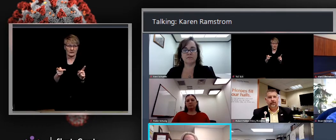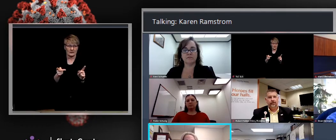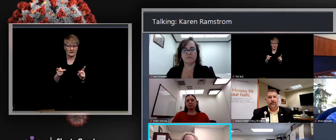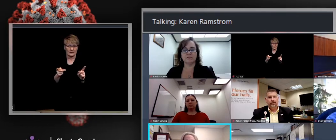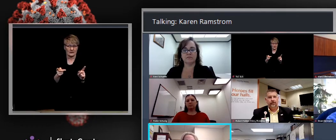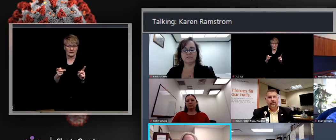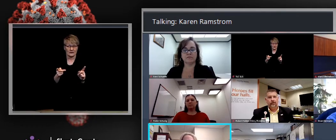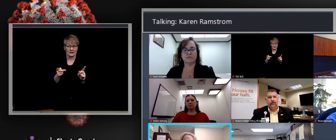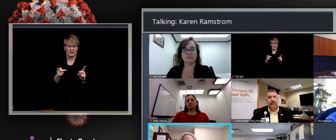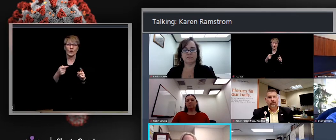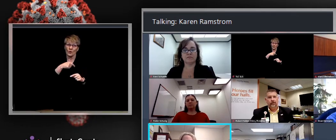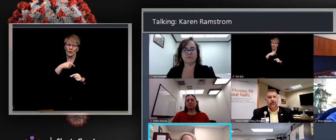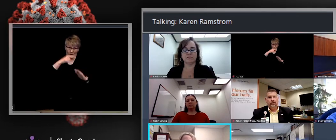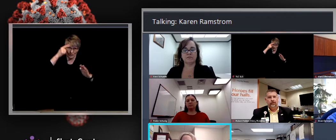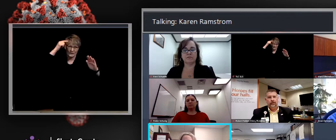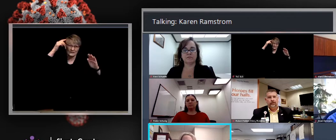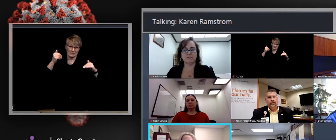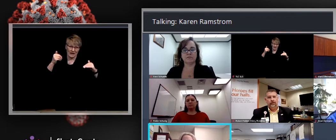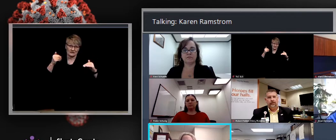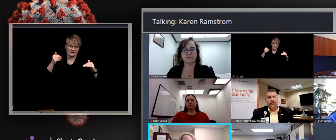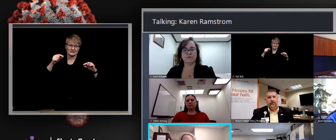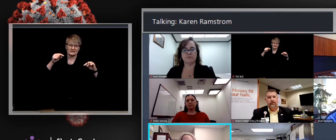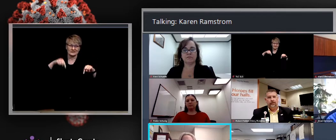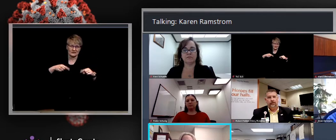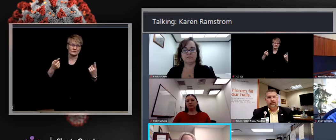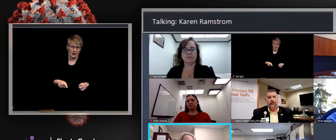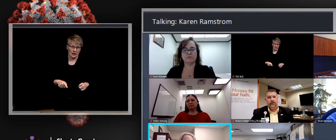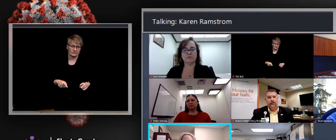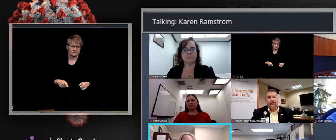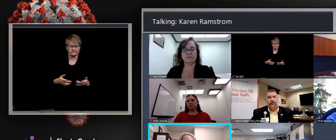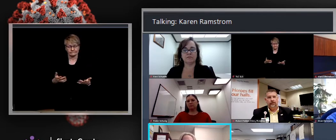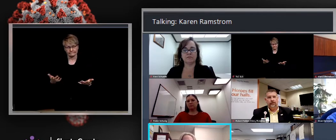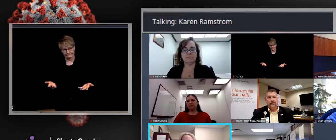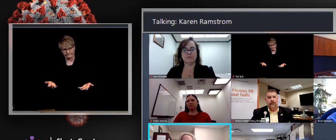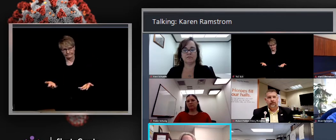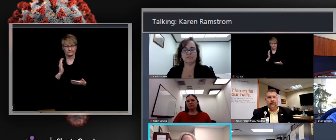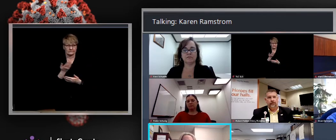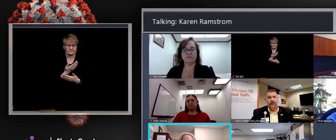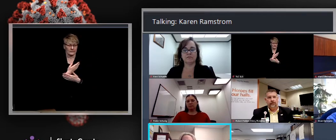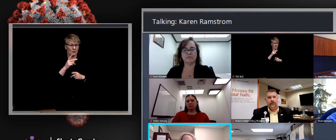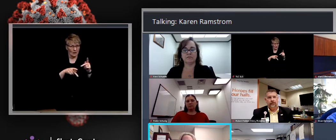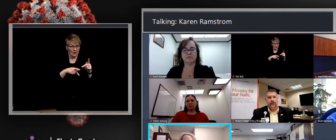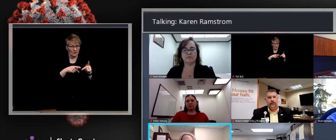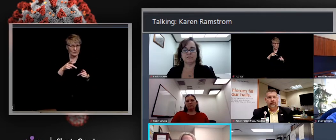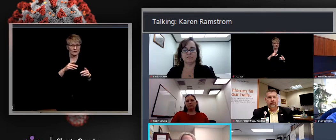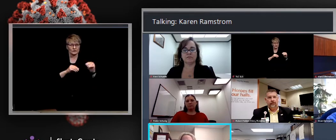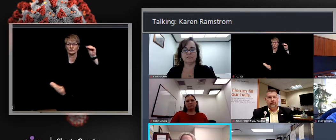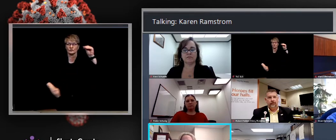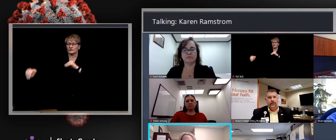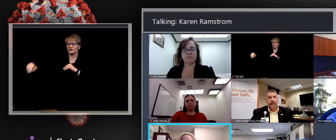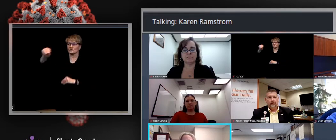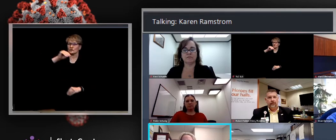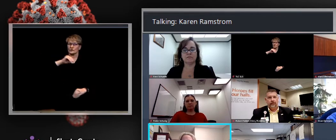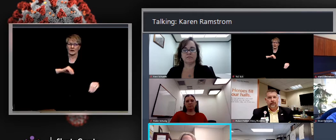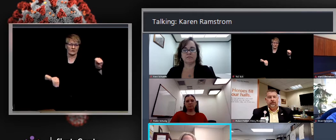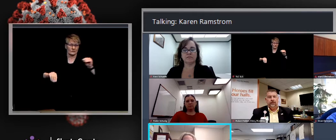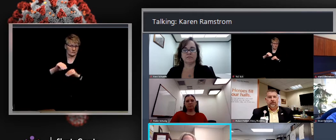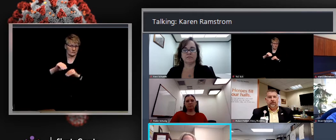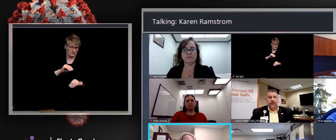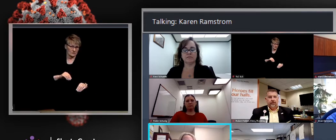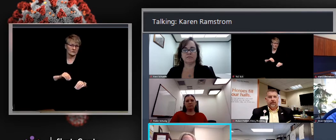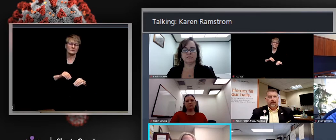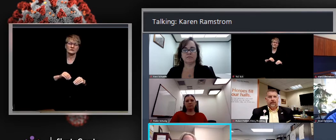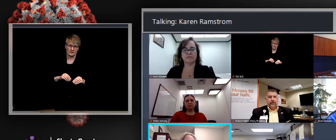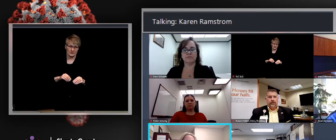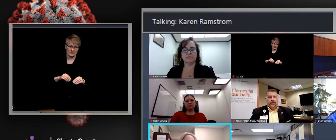unexpected just based on, you know, we are our population moves about quite a lot for a variety of different reasons. And so it's